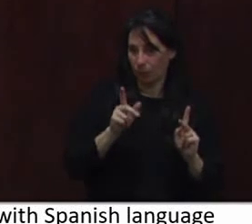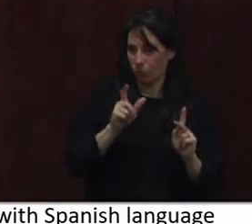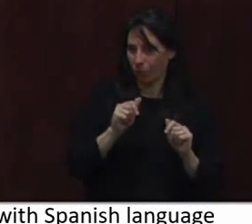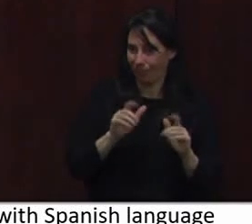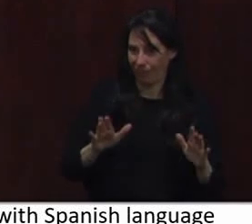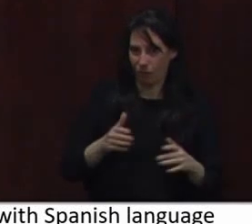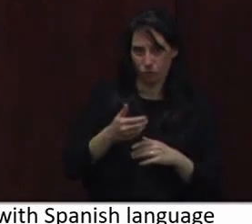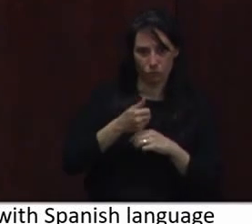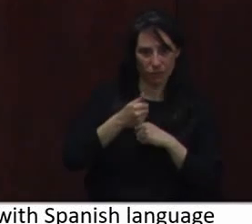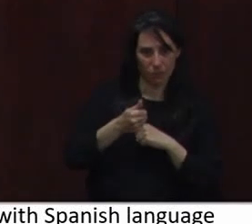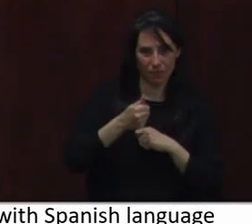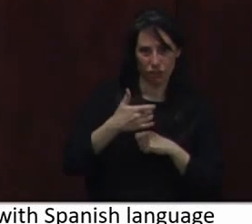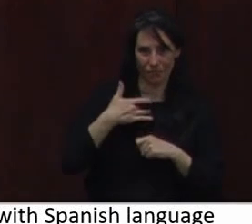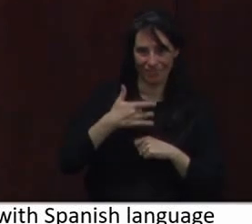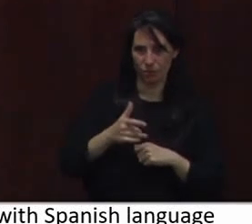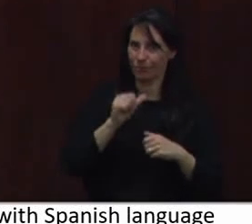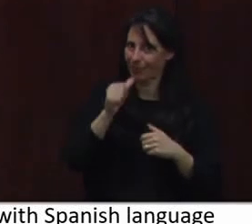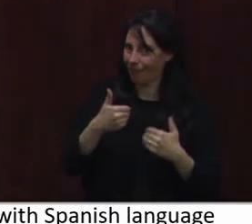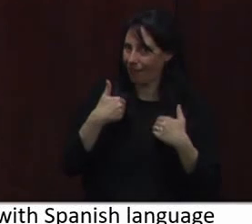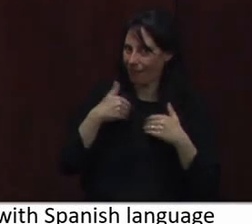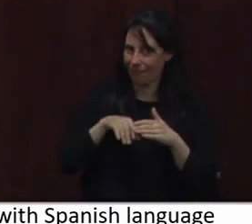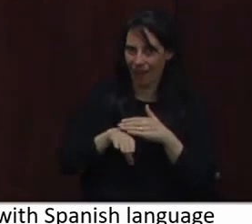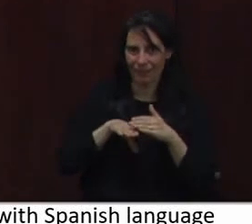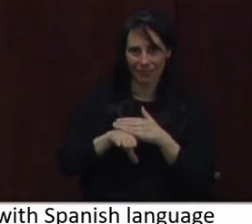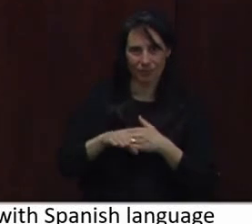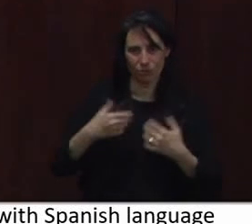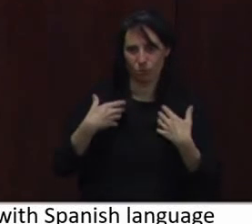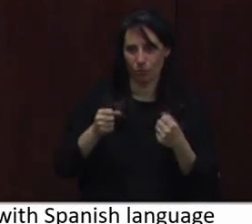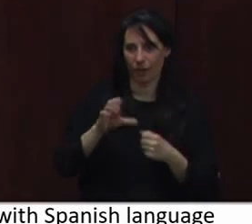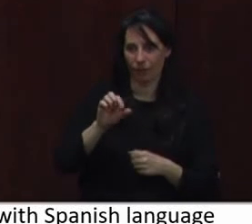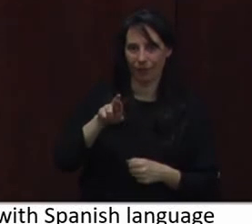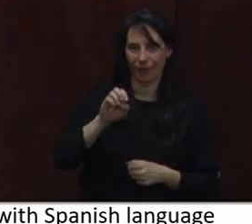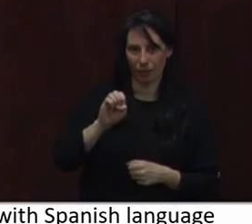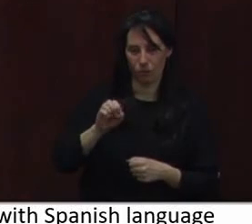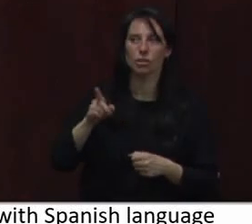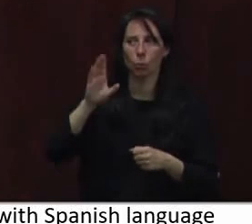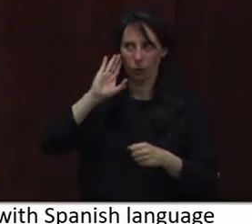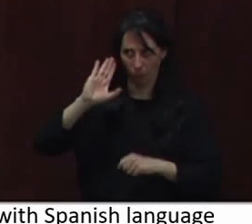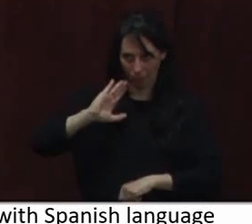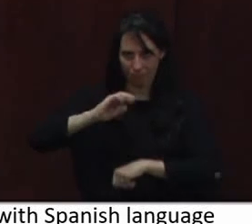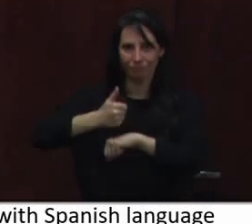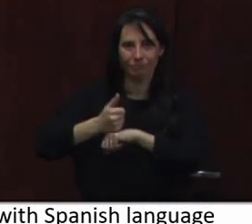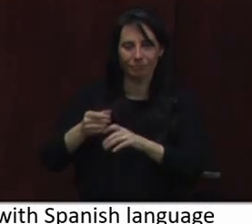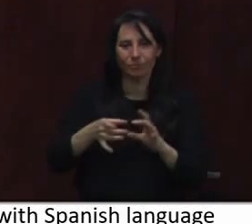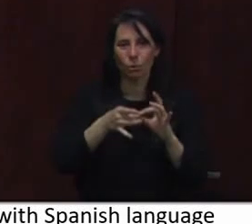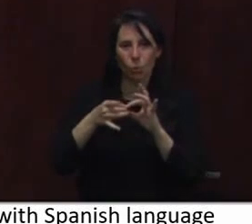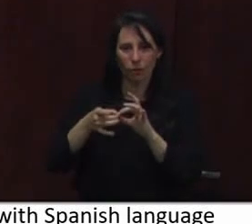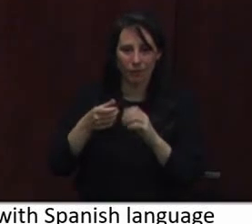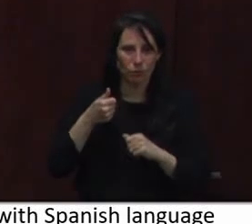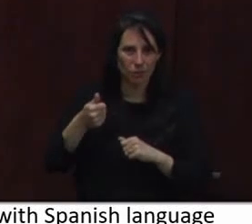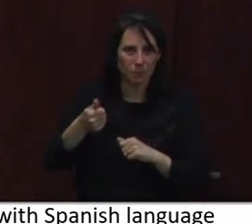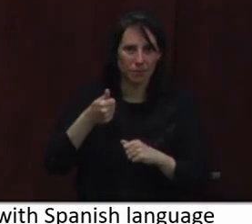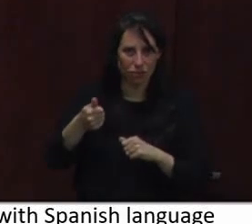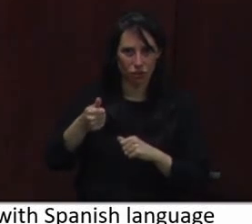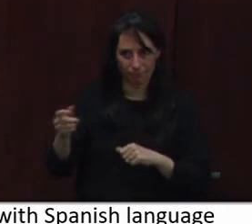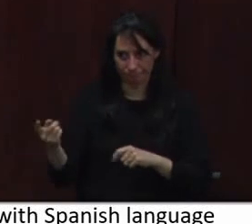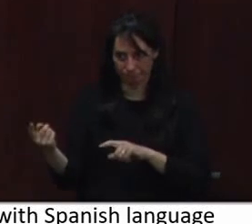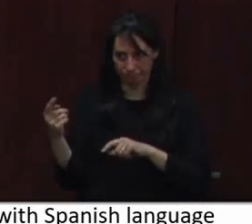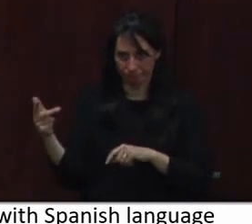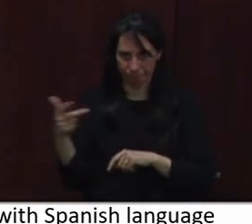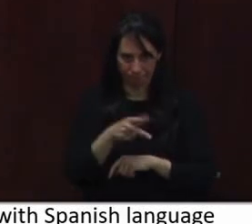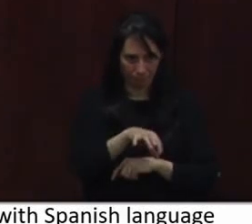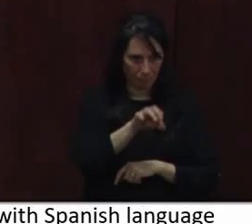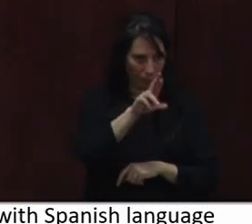and they'll be supporting, connecting people to transportation, to vaccines, and as another